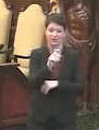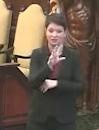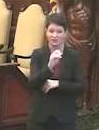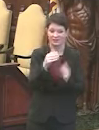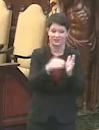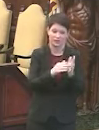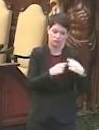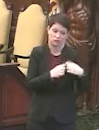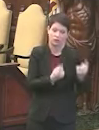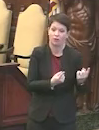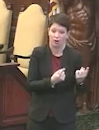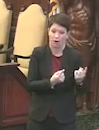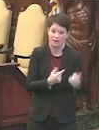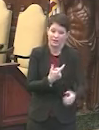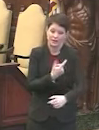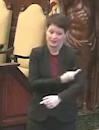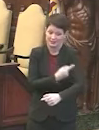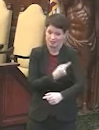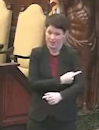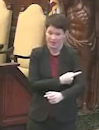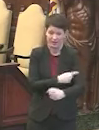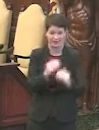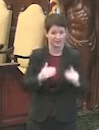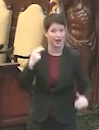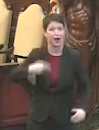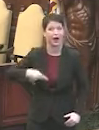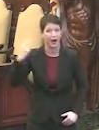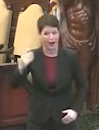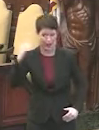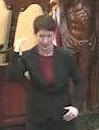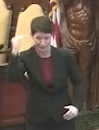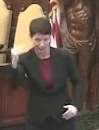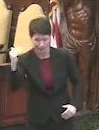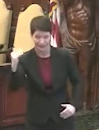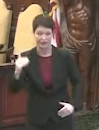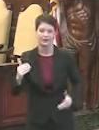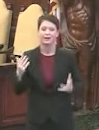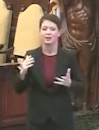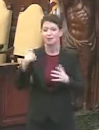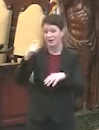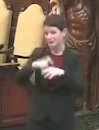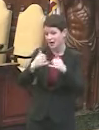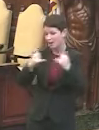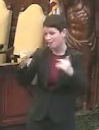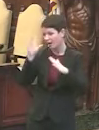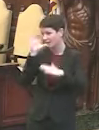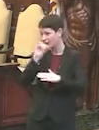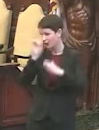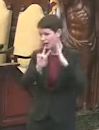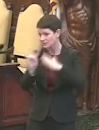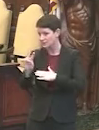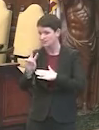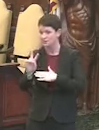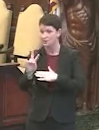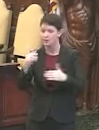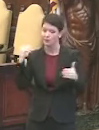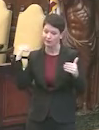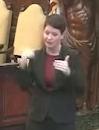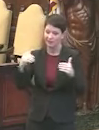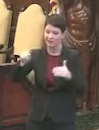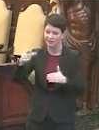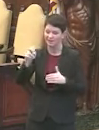,000 so far. So the demand is way beyond that. So I gave you the timeline, my best guess a minute ago, as to when we get to